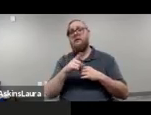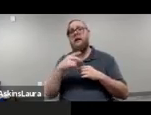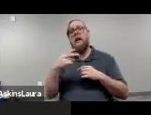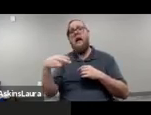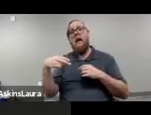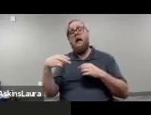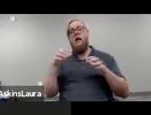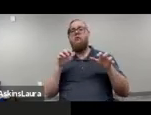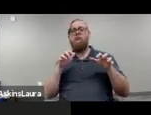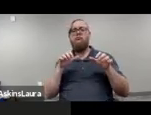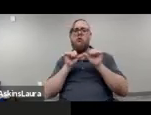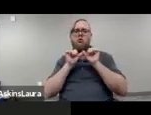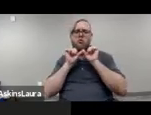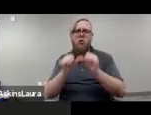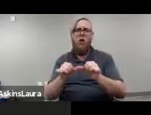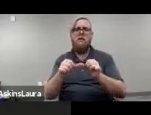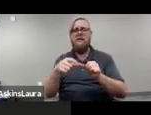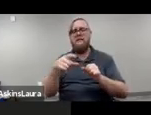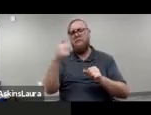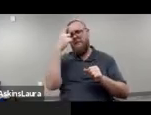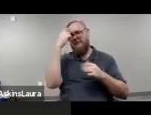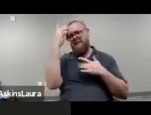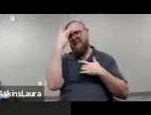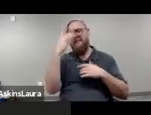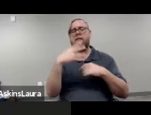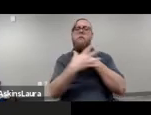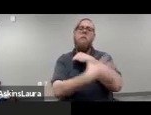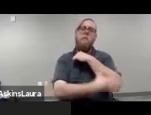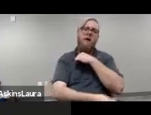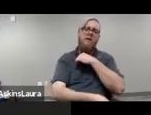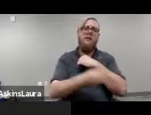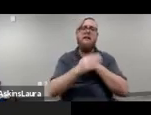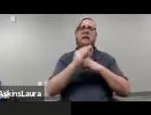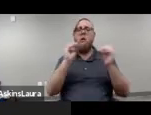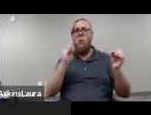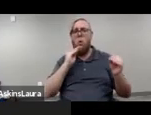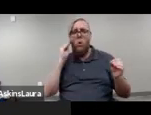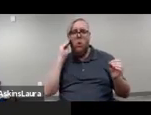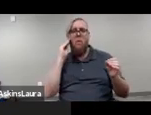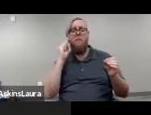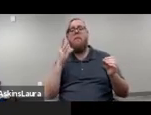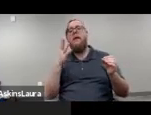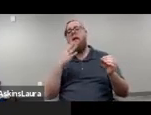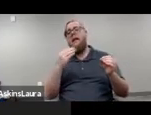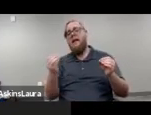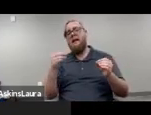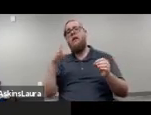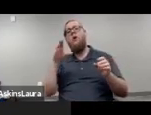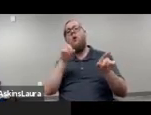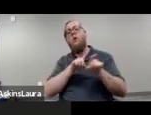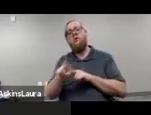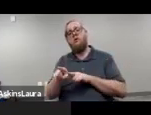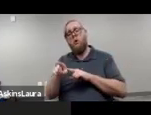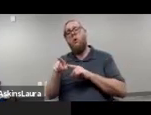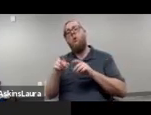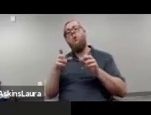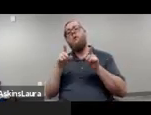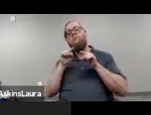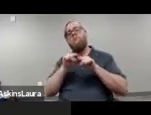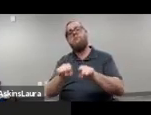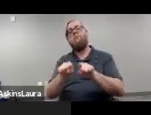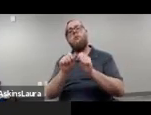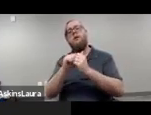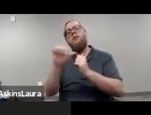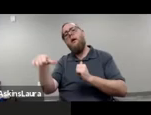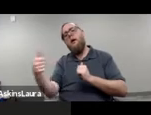chronic mental illness is highly correlated with poverty, unemployment, and homelessness, and this is not to mention comorbidity with other, um,